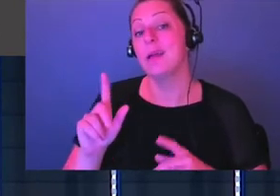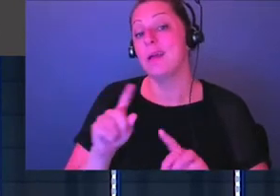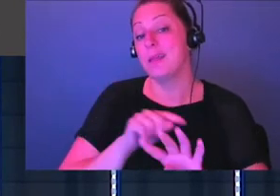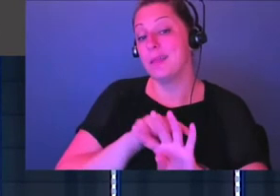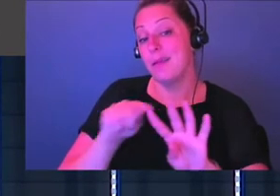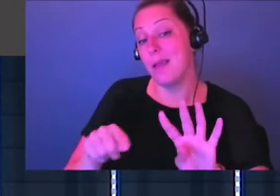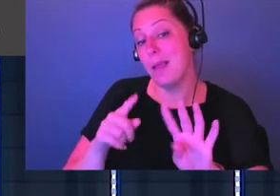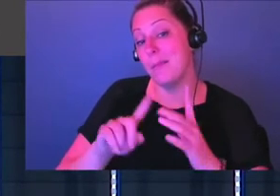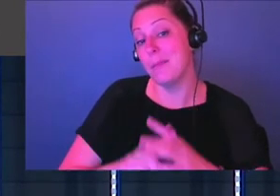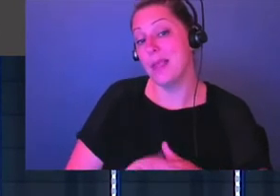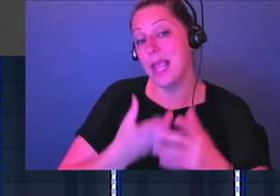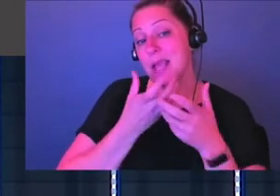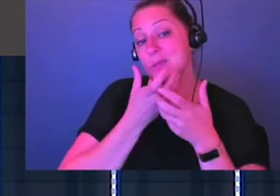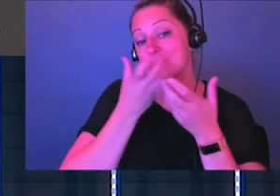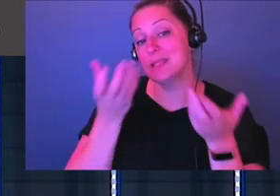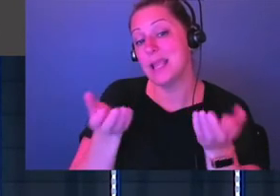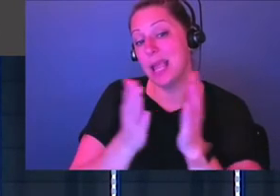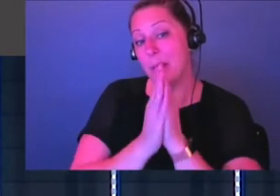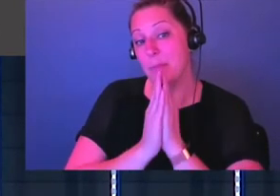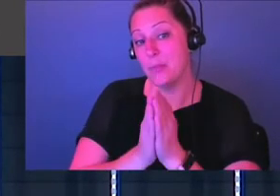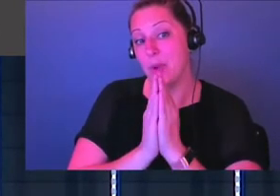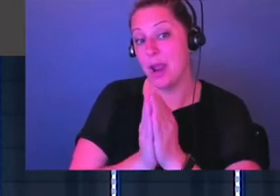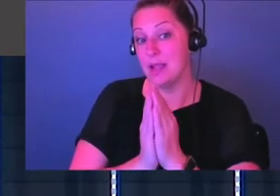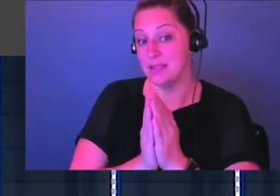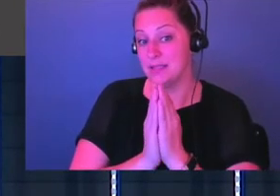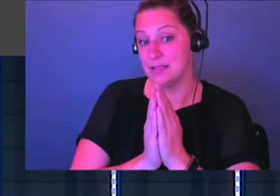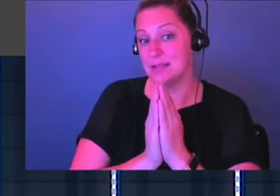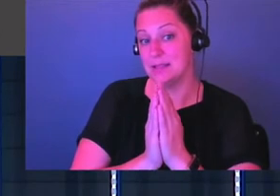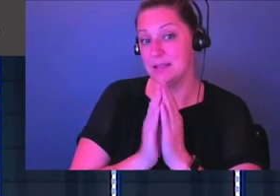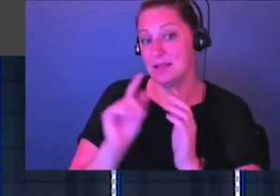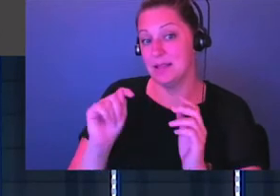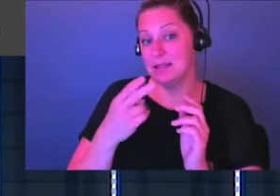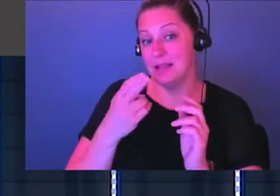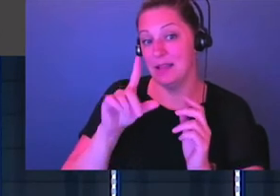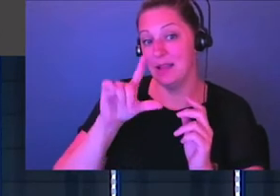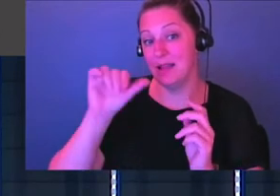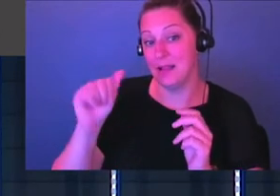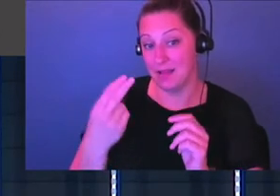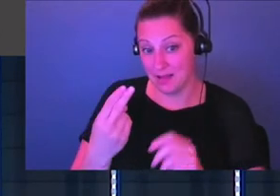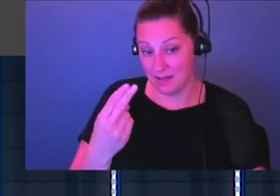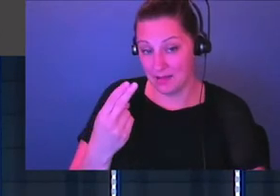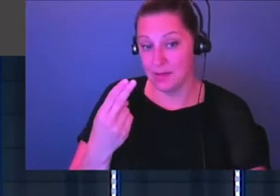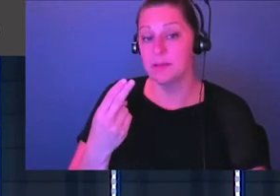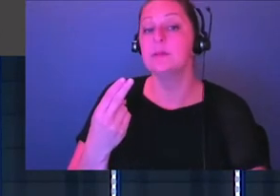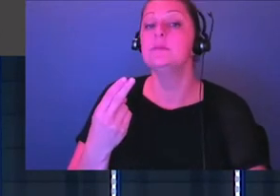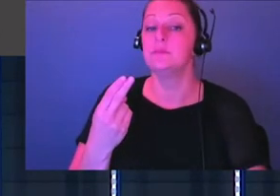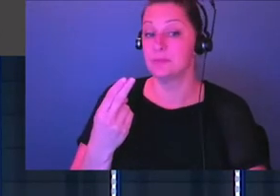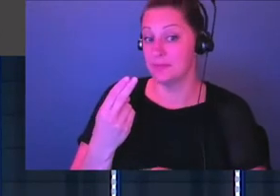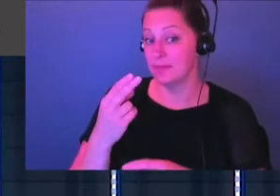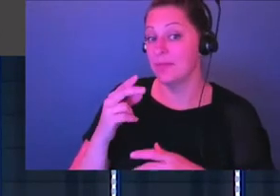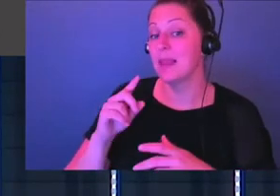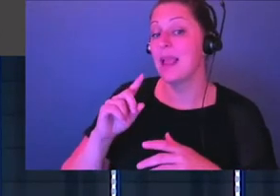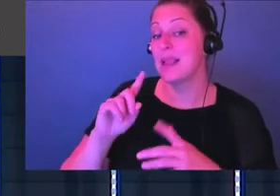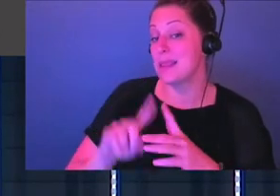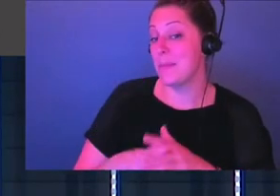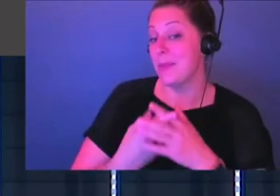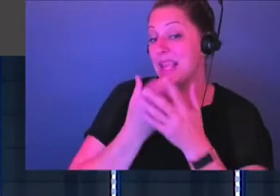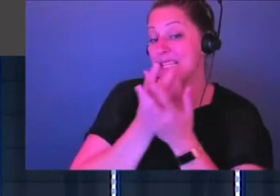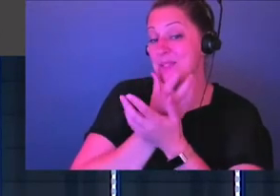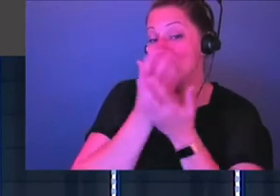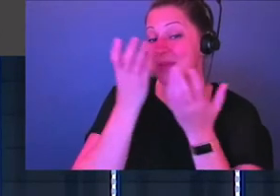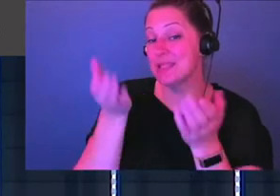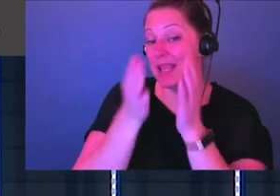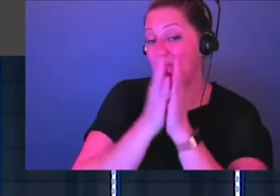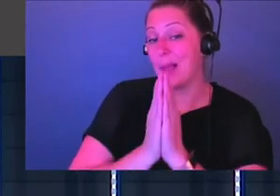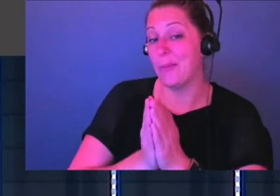and that word praise right there is one of our first, the first word we talked about, Tehillah, okay? As they began to sing and praise in songs